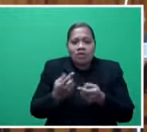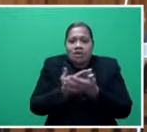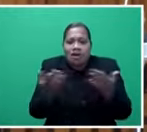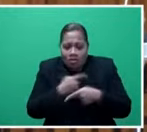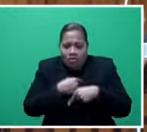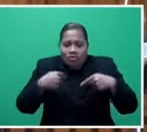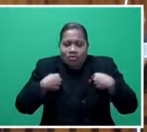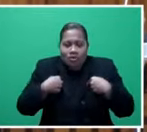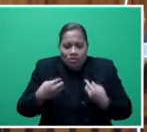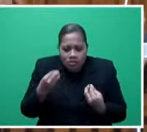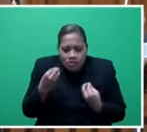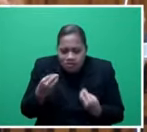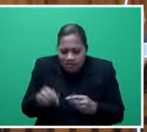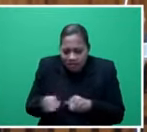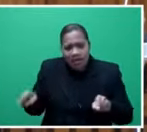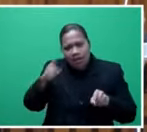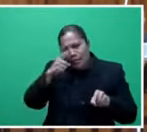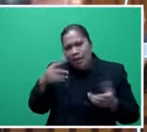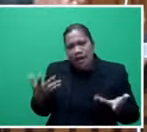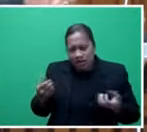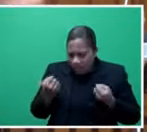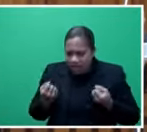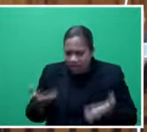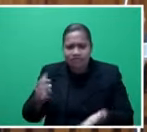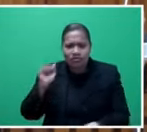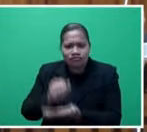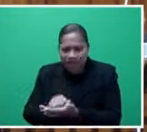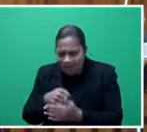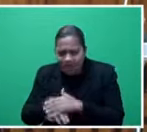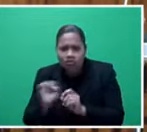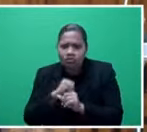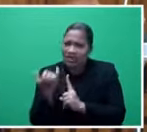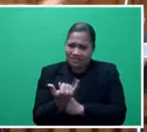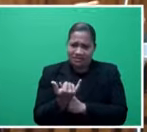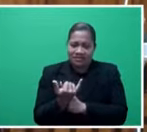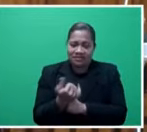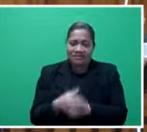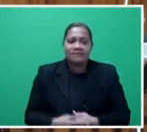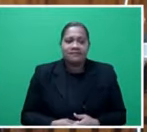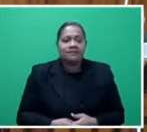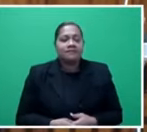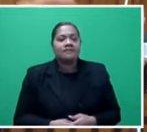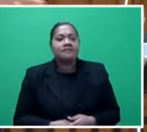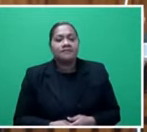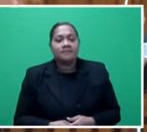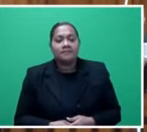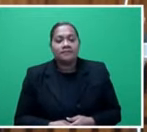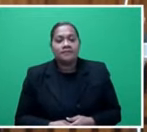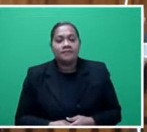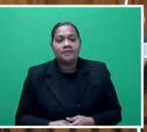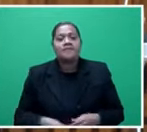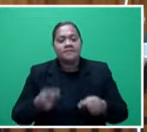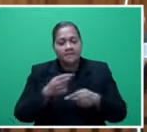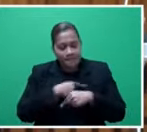actually value these people and give them a particular right to society? The Honourable Minister Agbar said that, I think quite succinctly, that we